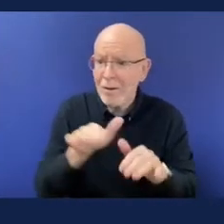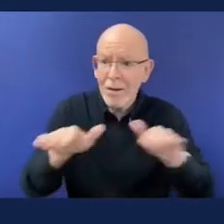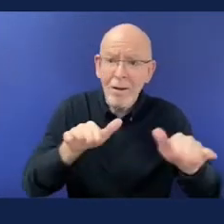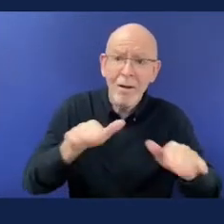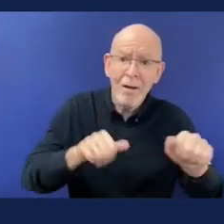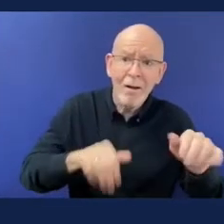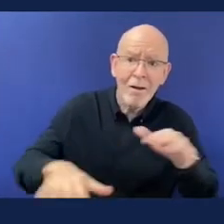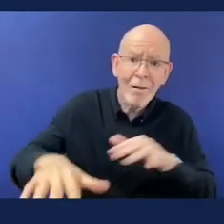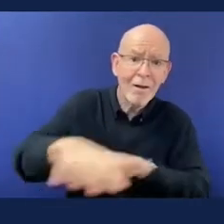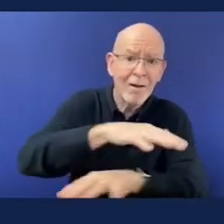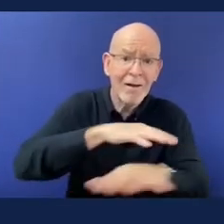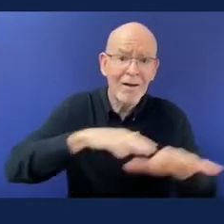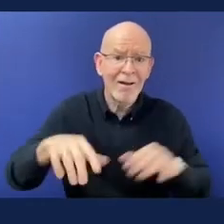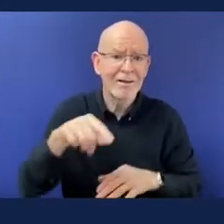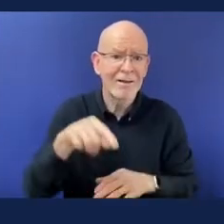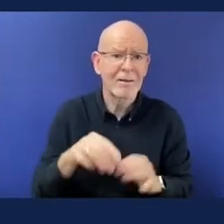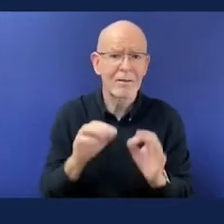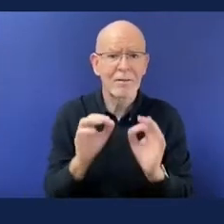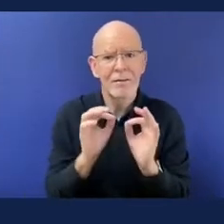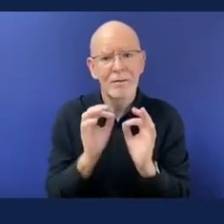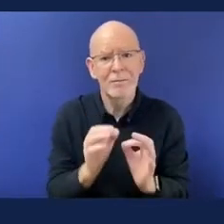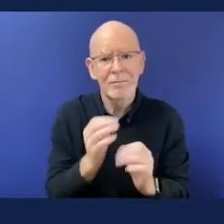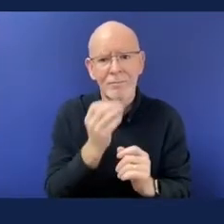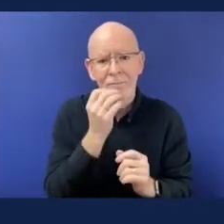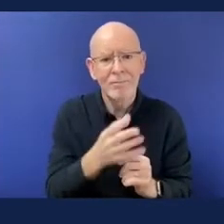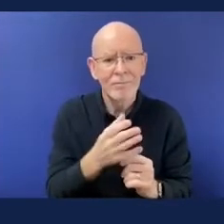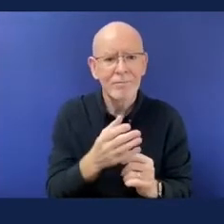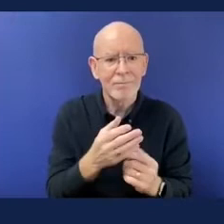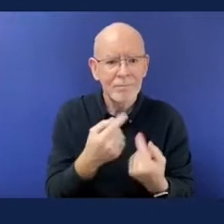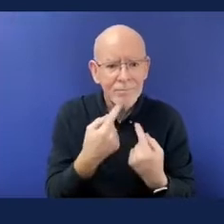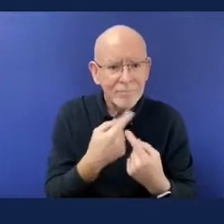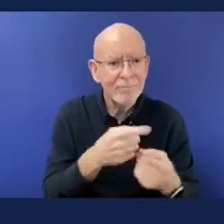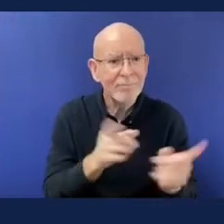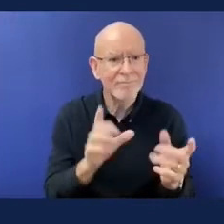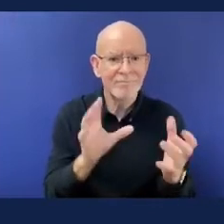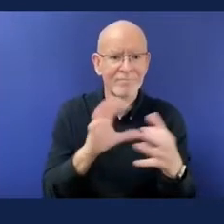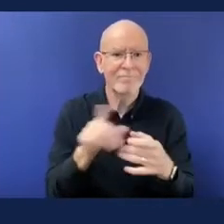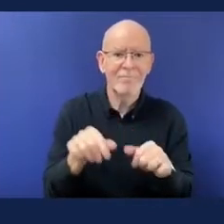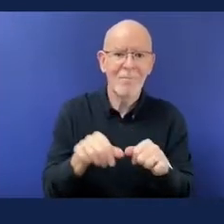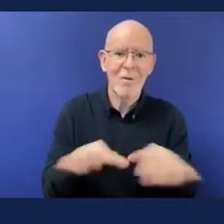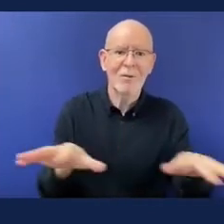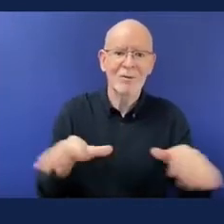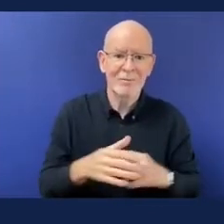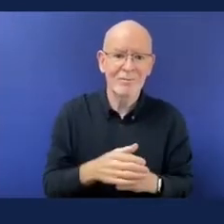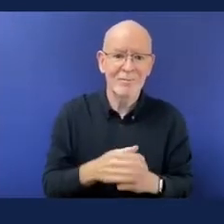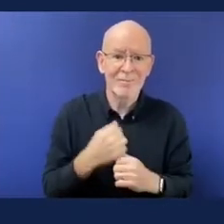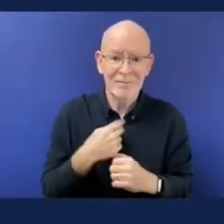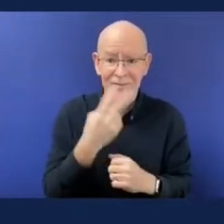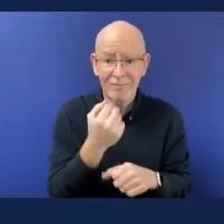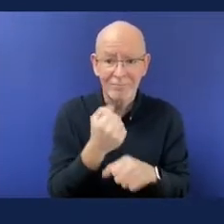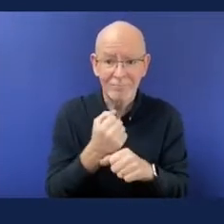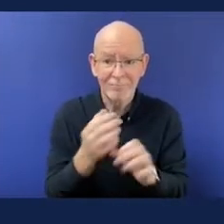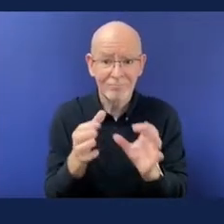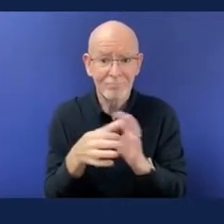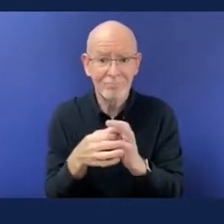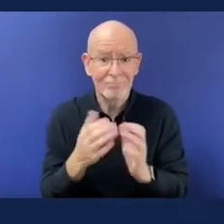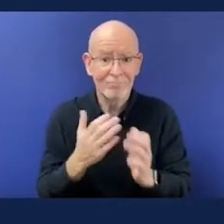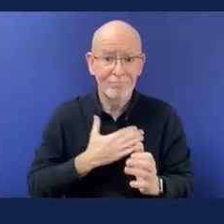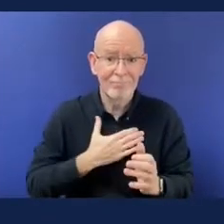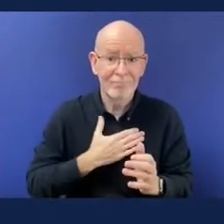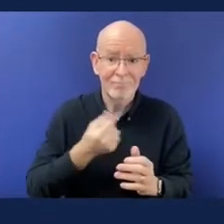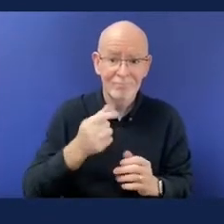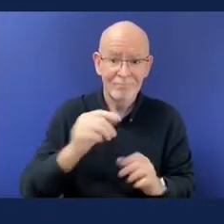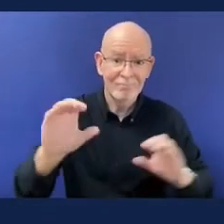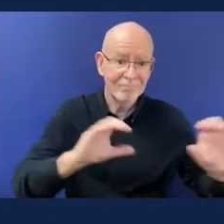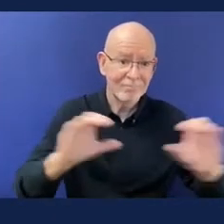create a drone show where we created the drones above finland um during the we the 15 symbol in japan during the paralympics coca-cola